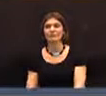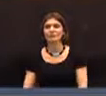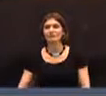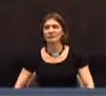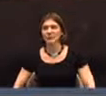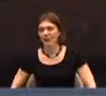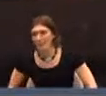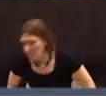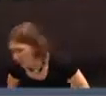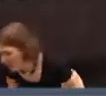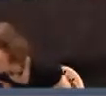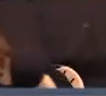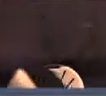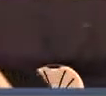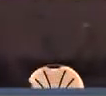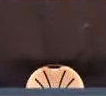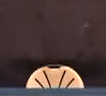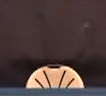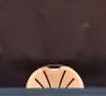Thank you, Mr. Chair.